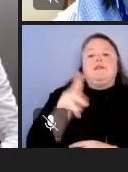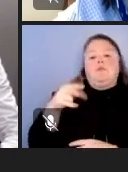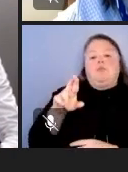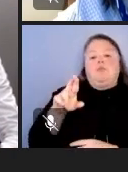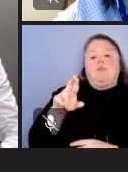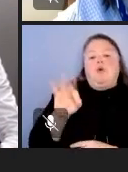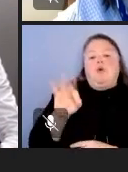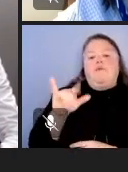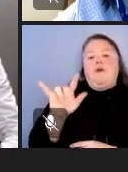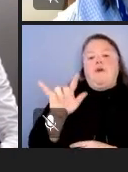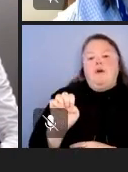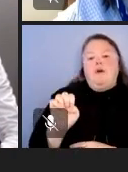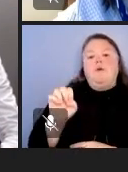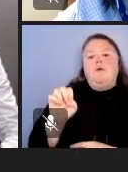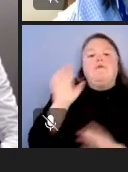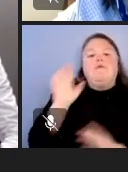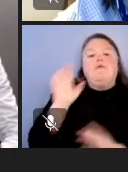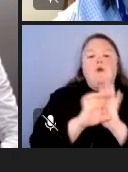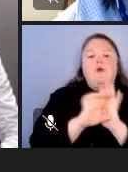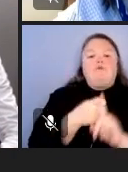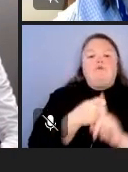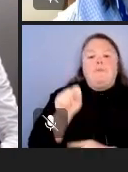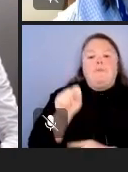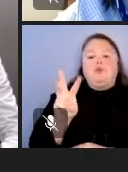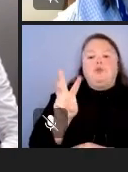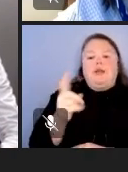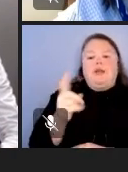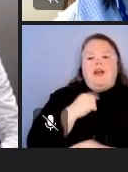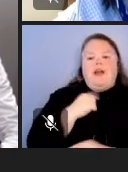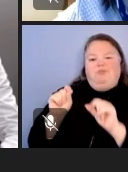the Twitter. Let me drop it in the chat real quick.